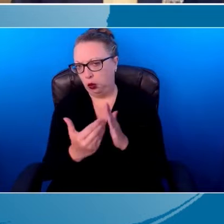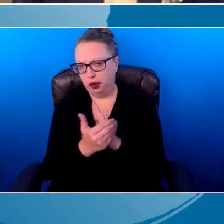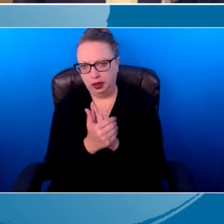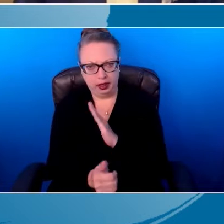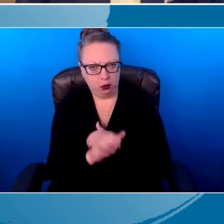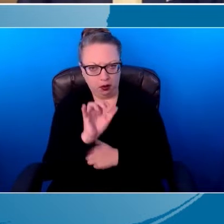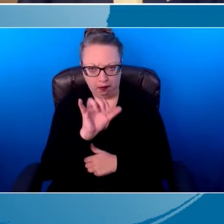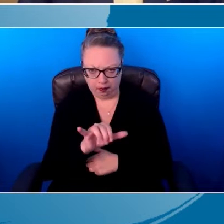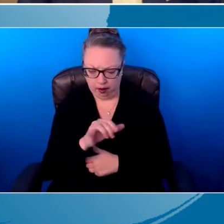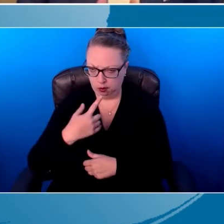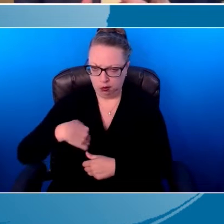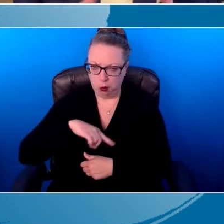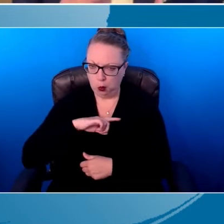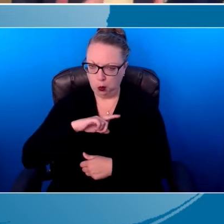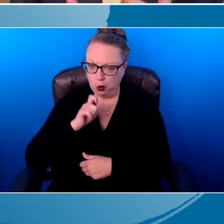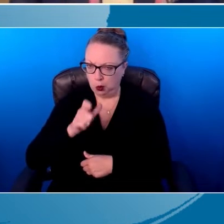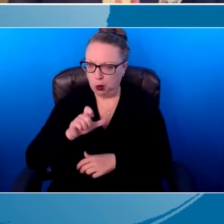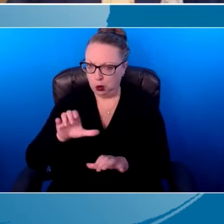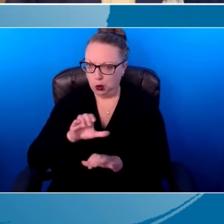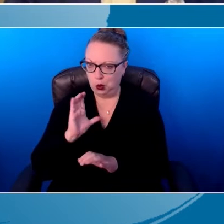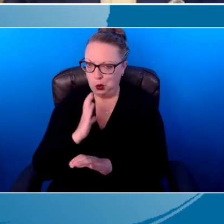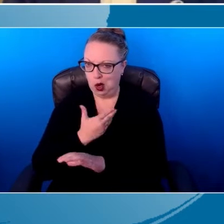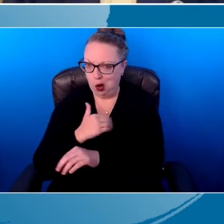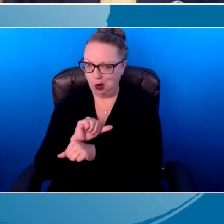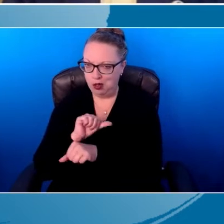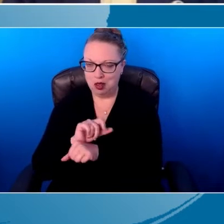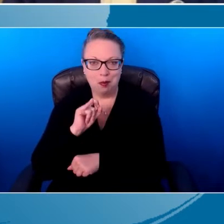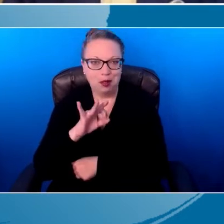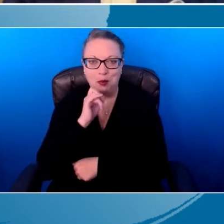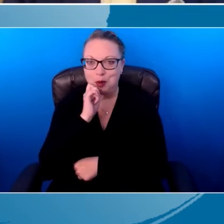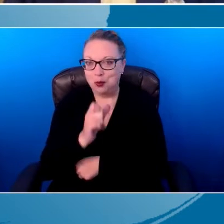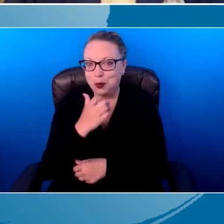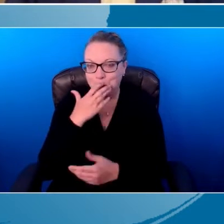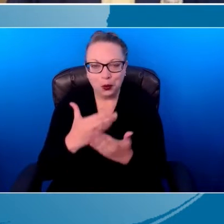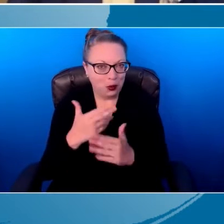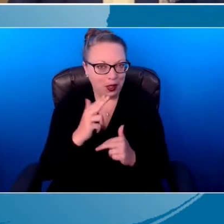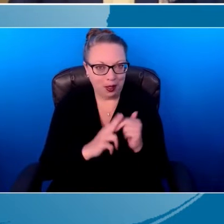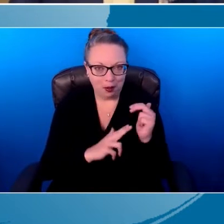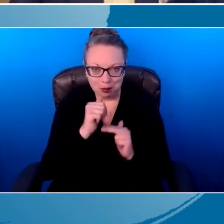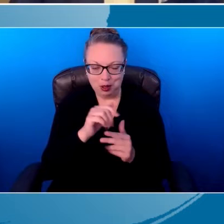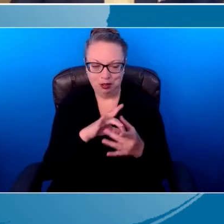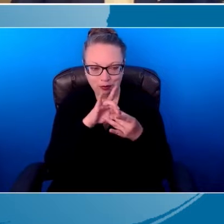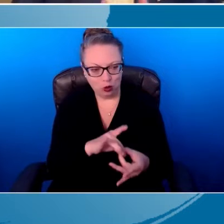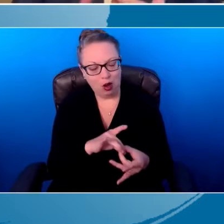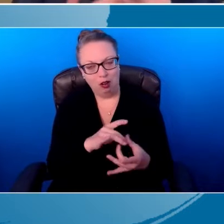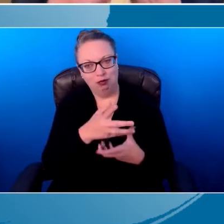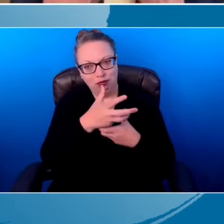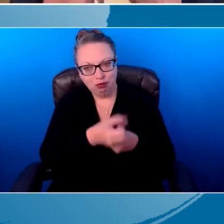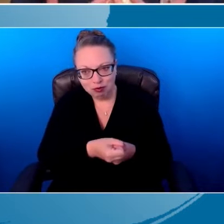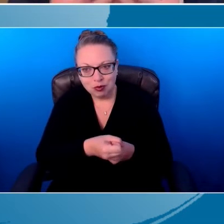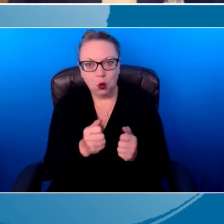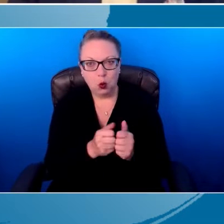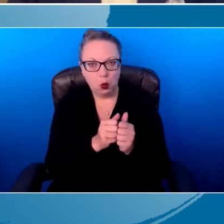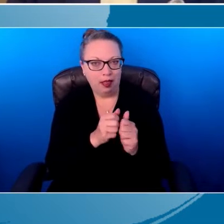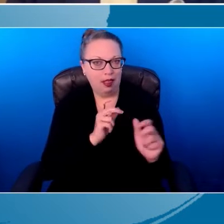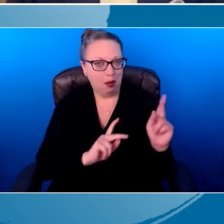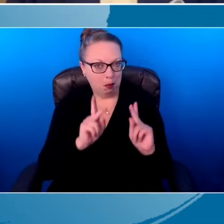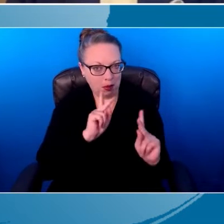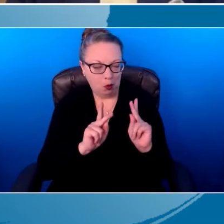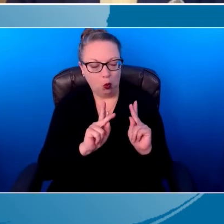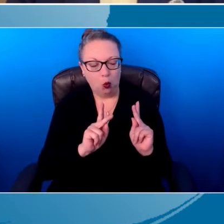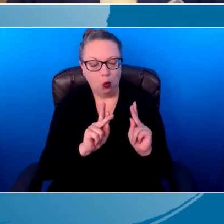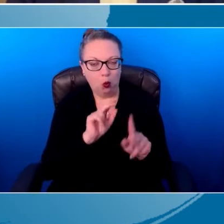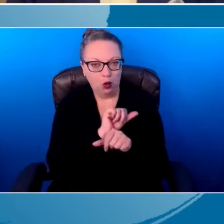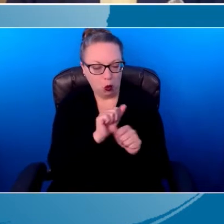if we weren't good at building trust with the person that we're working with, showing respect